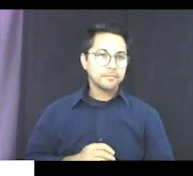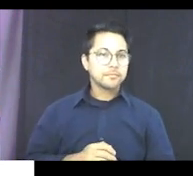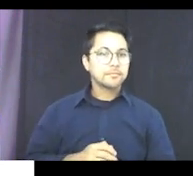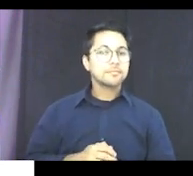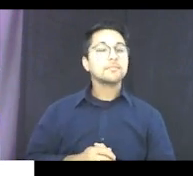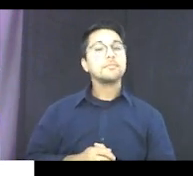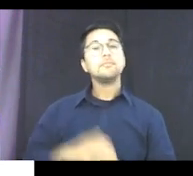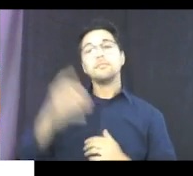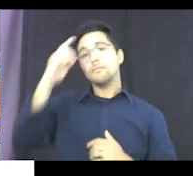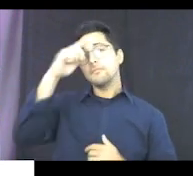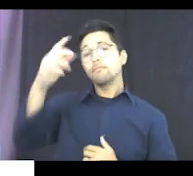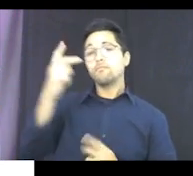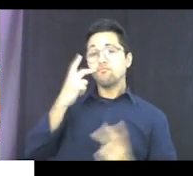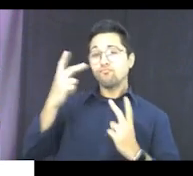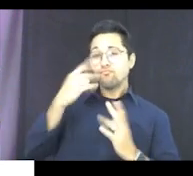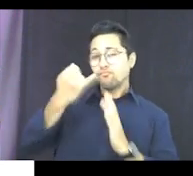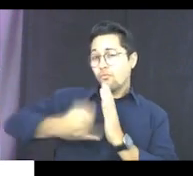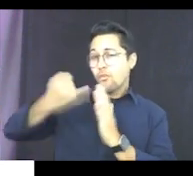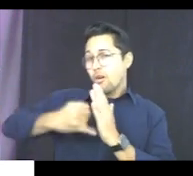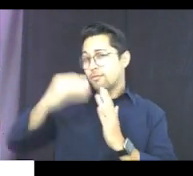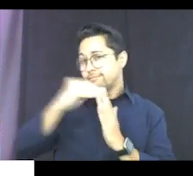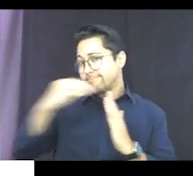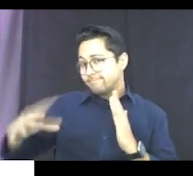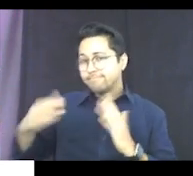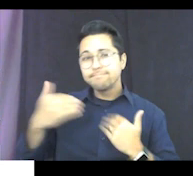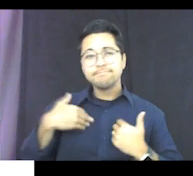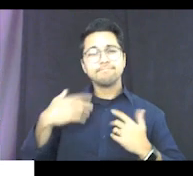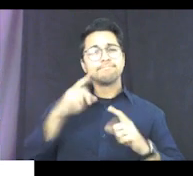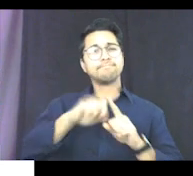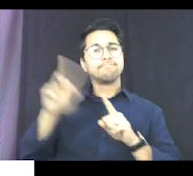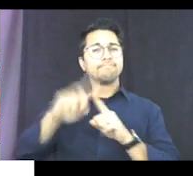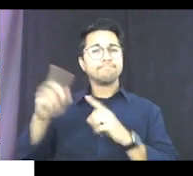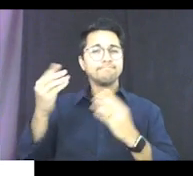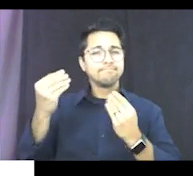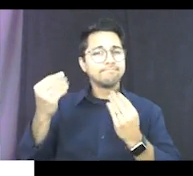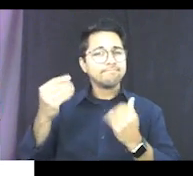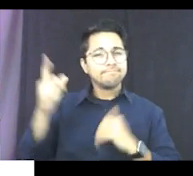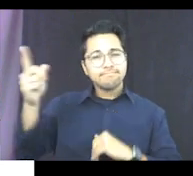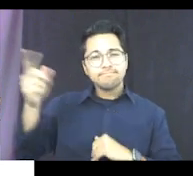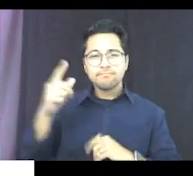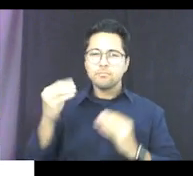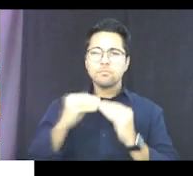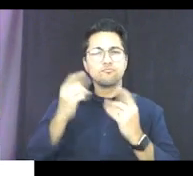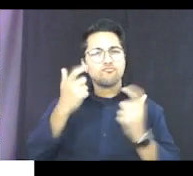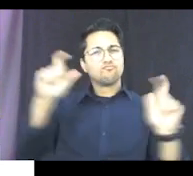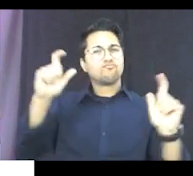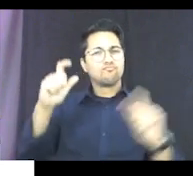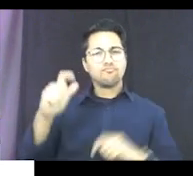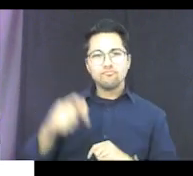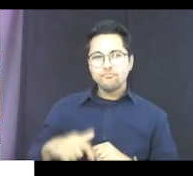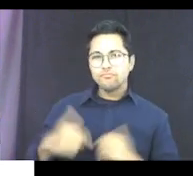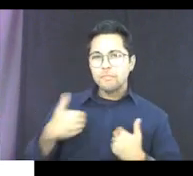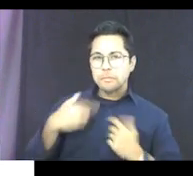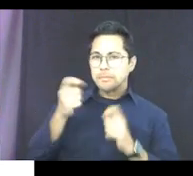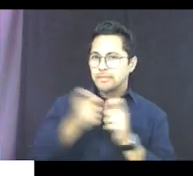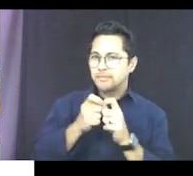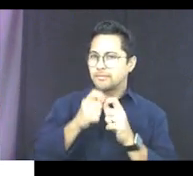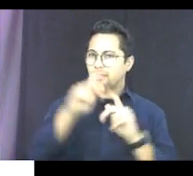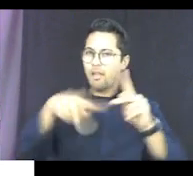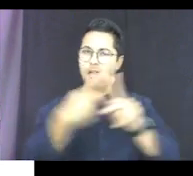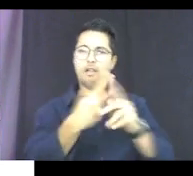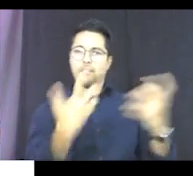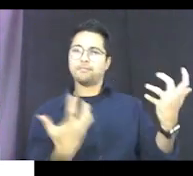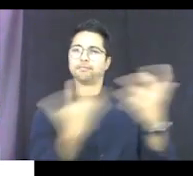All right, so for our visual arts students, we also have some adapted materials that are larger and have specific accommodations.